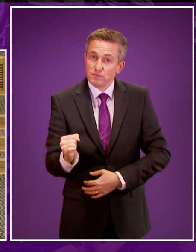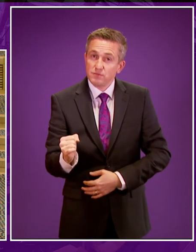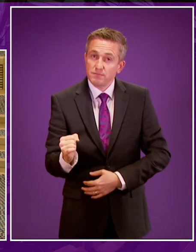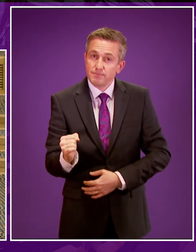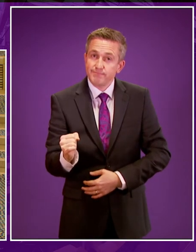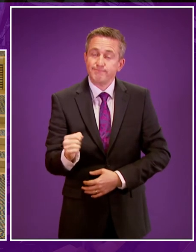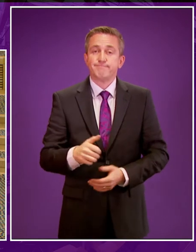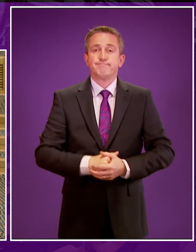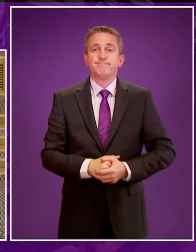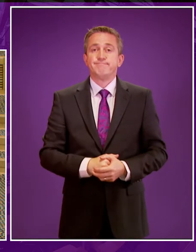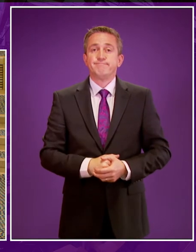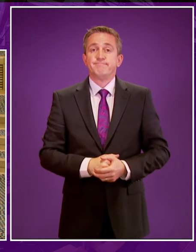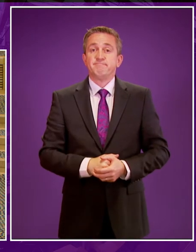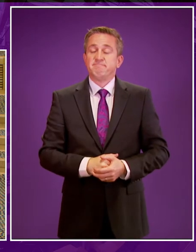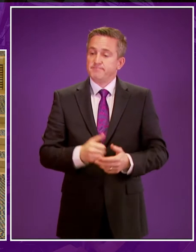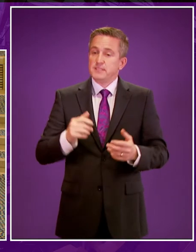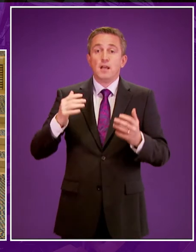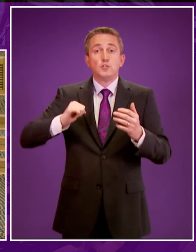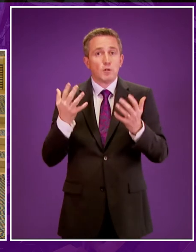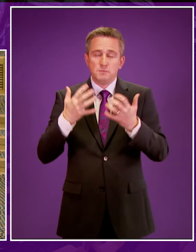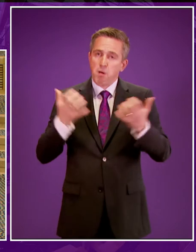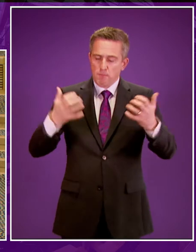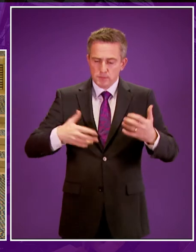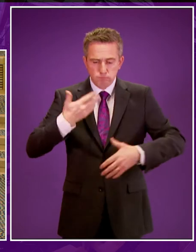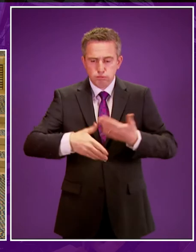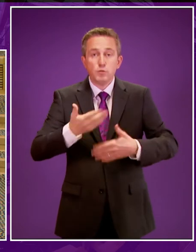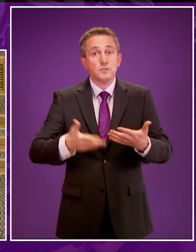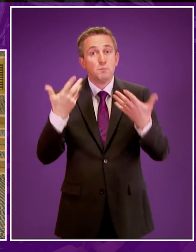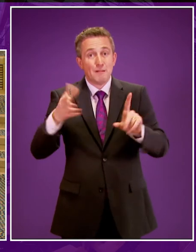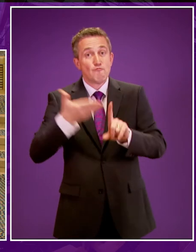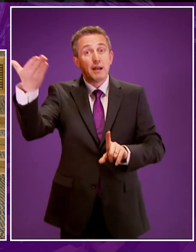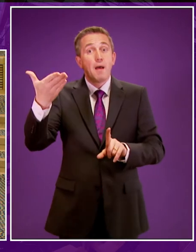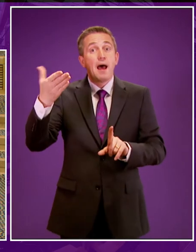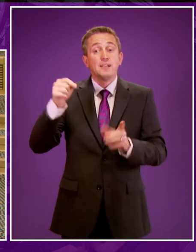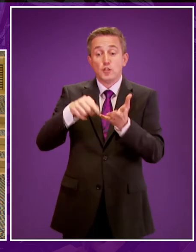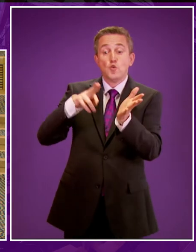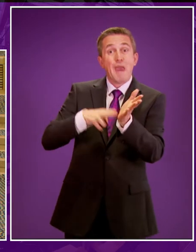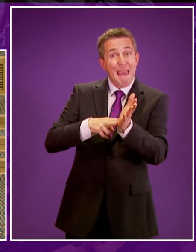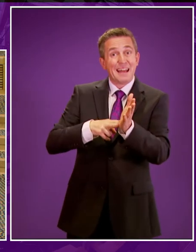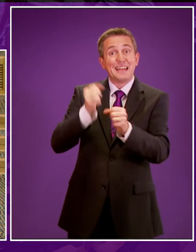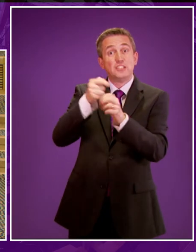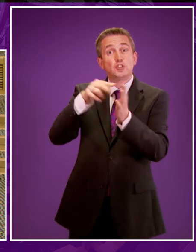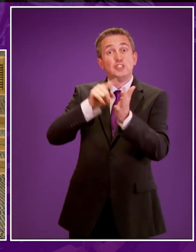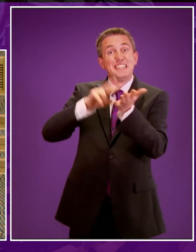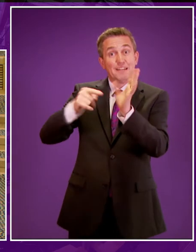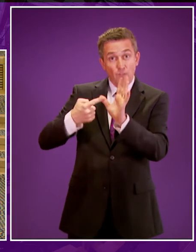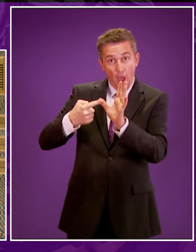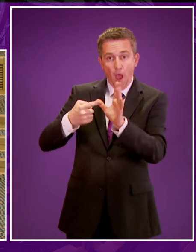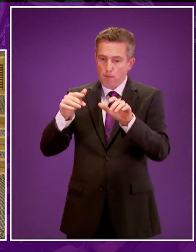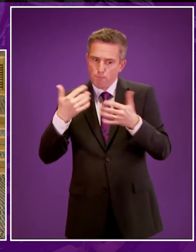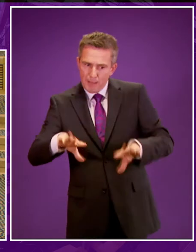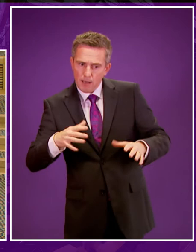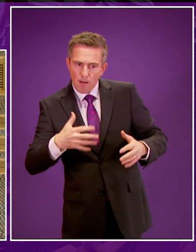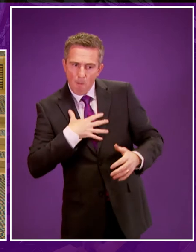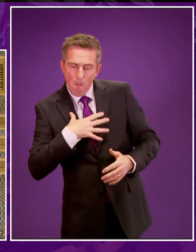Our approach to BSL has been warmly welcomed by the United Nations in Geneva and by our BSL communities